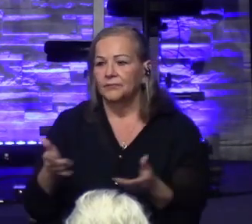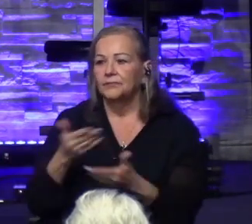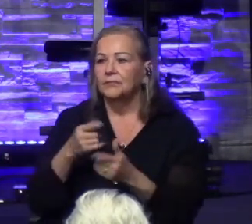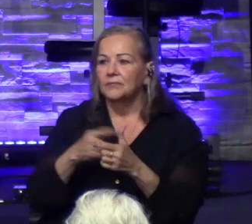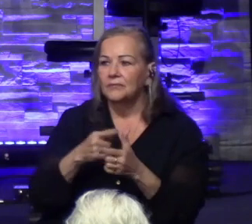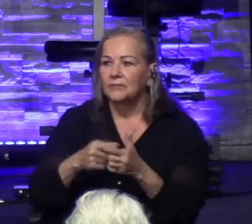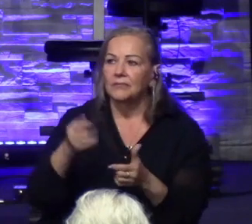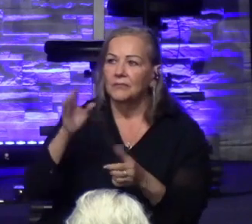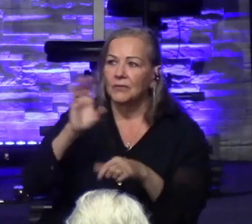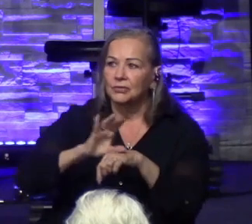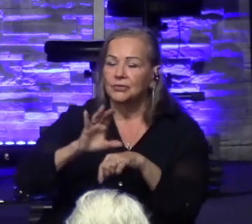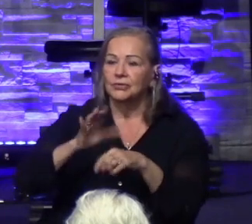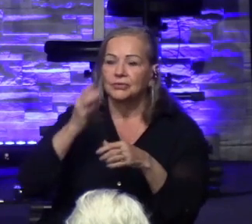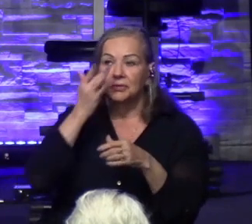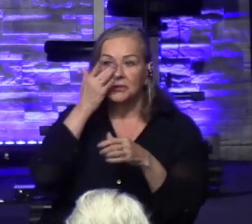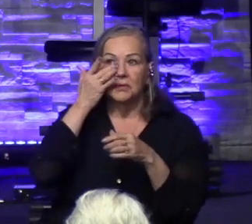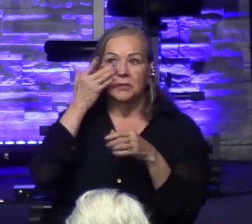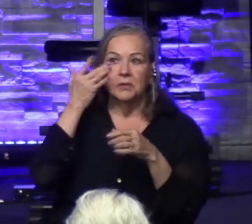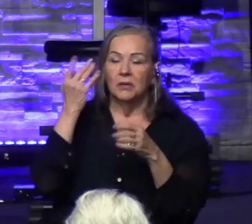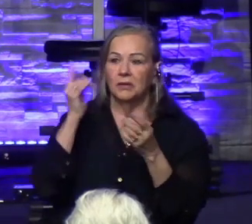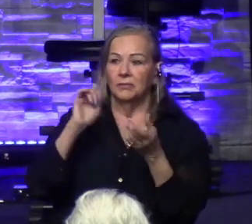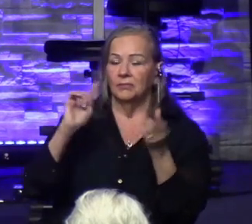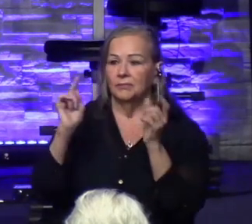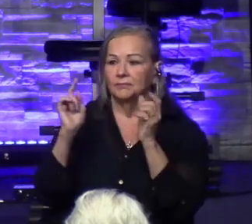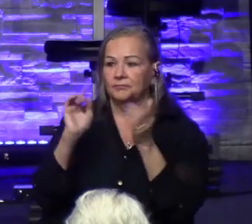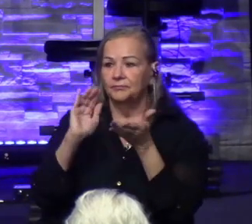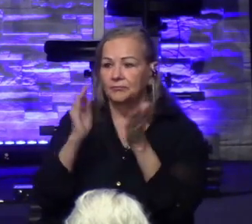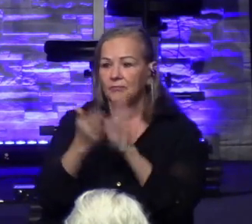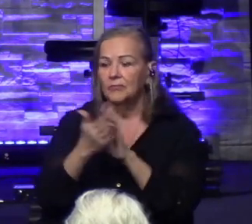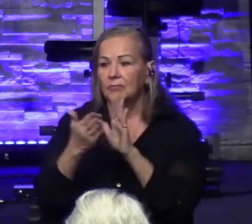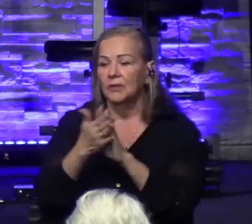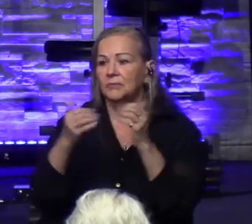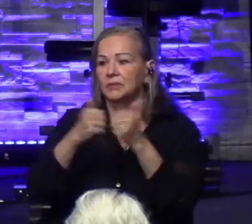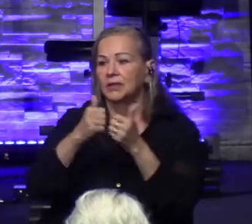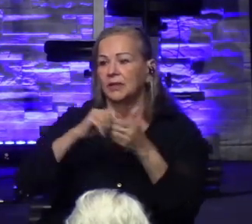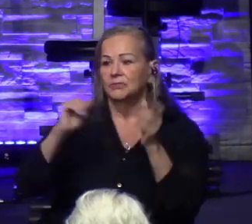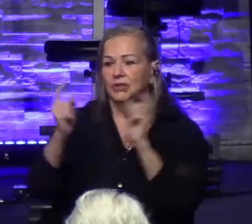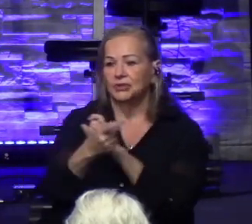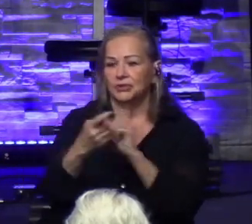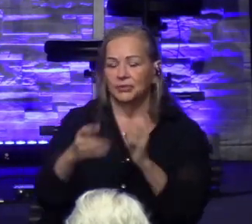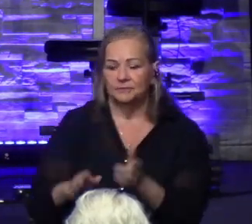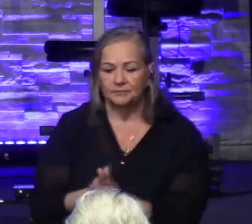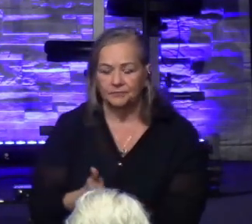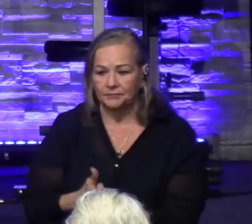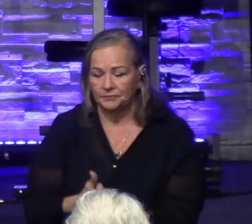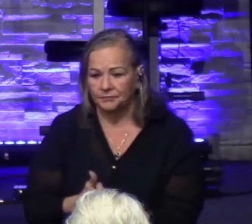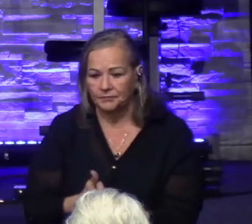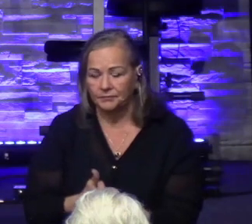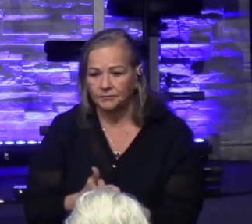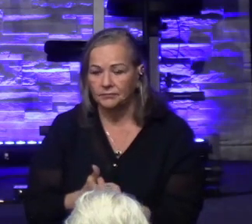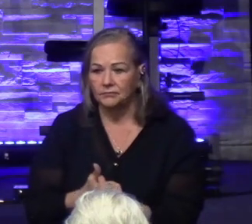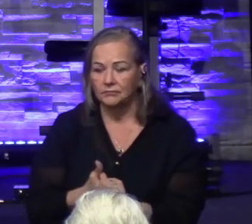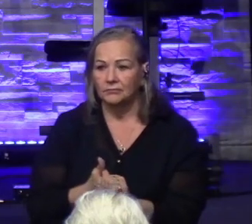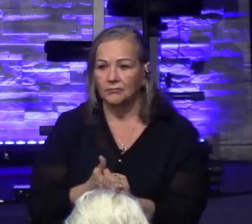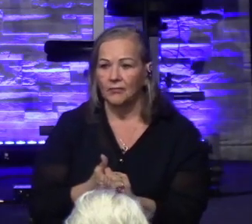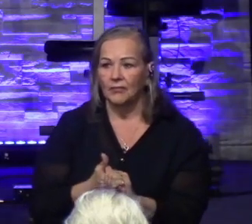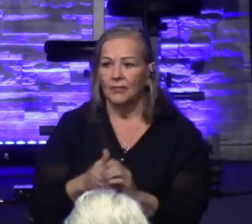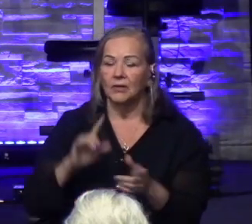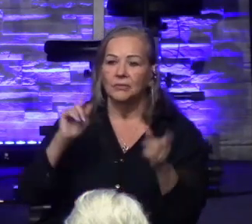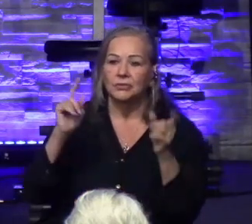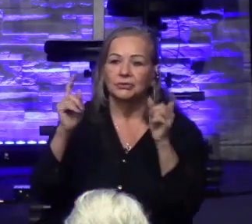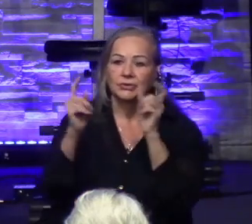game changer. This church will be a game changer in the city of Apache Junction,